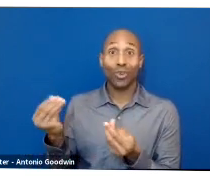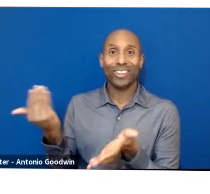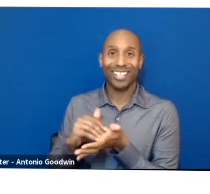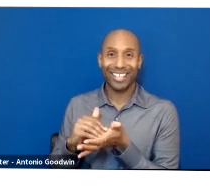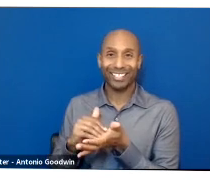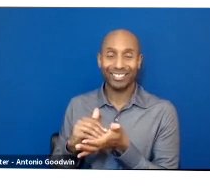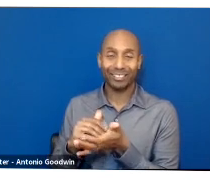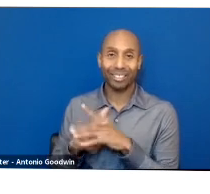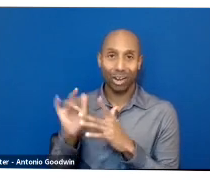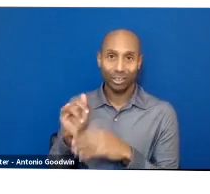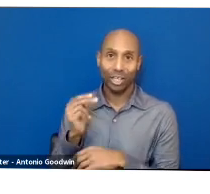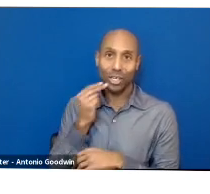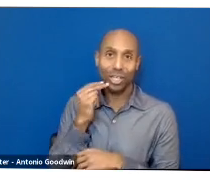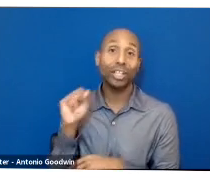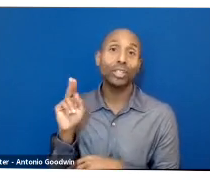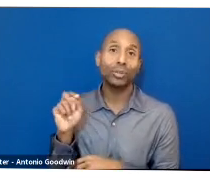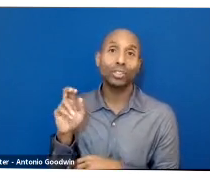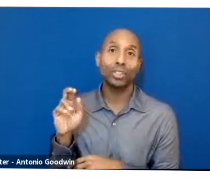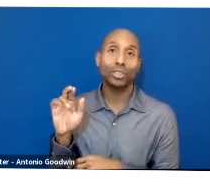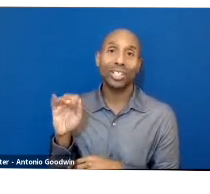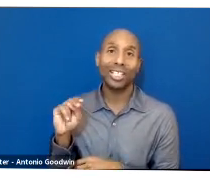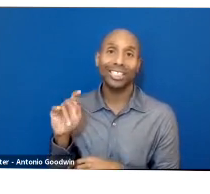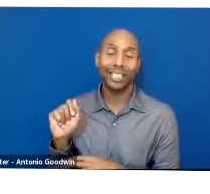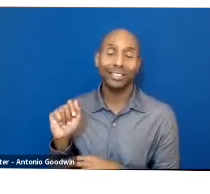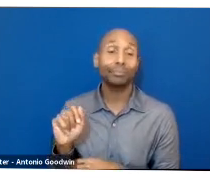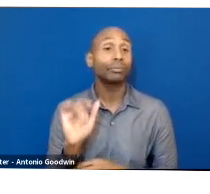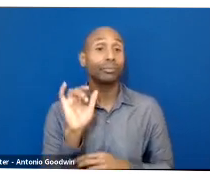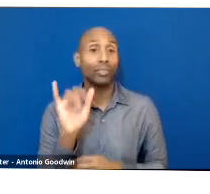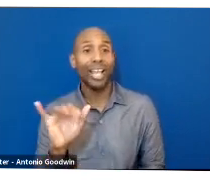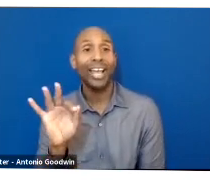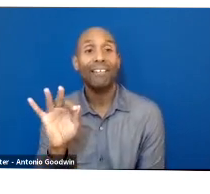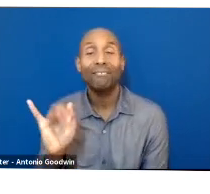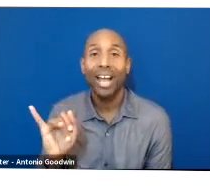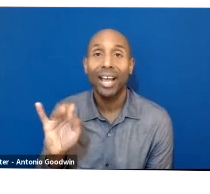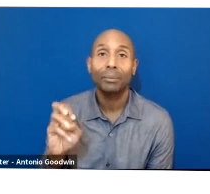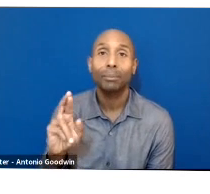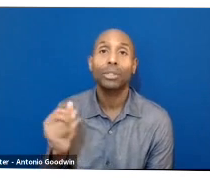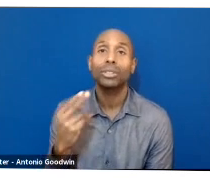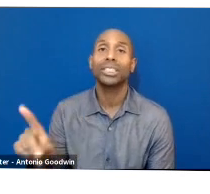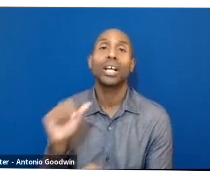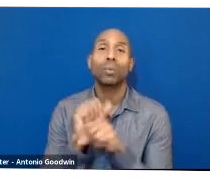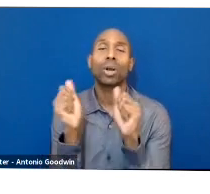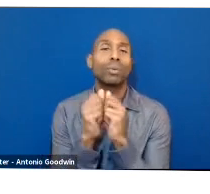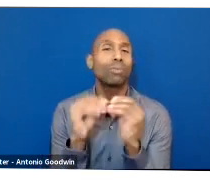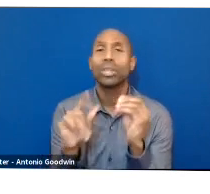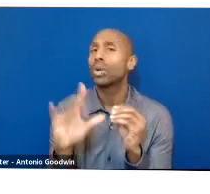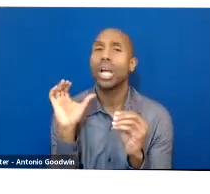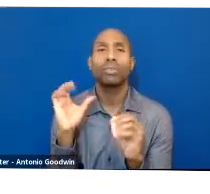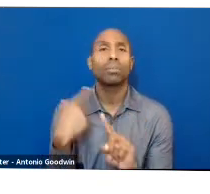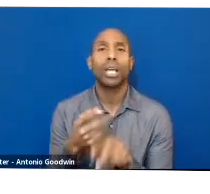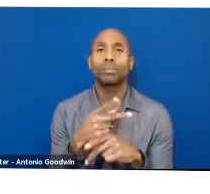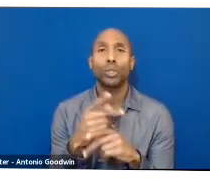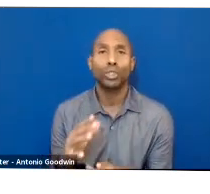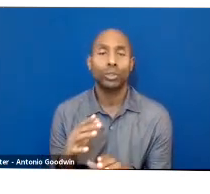So Fiber Shed works with over 100 producers, makers, farmers, ranchers, to